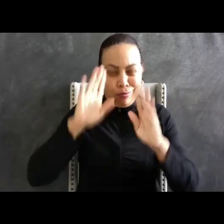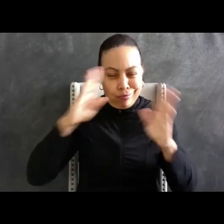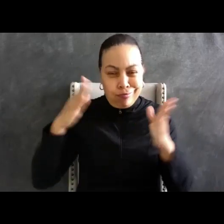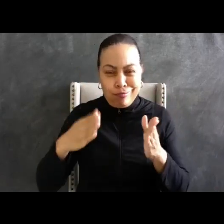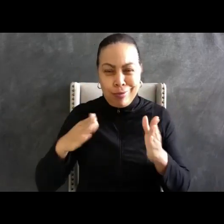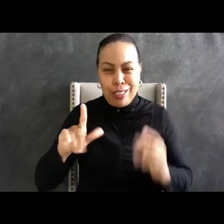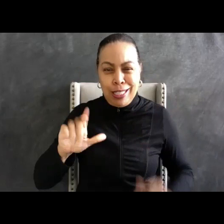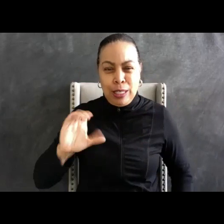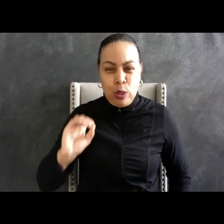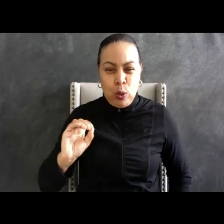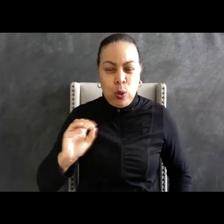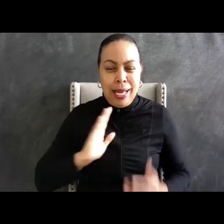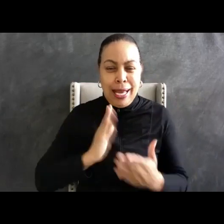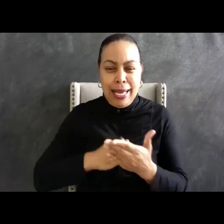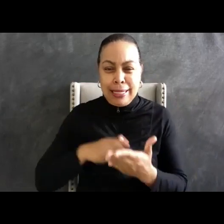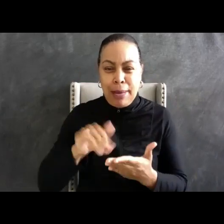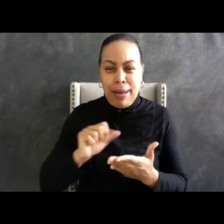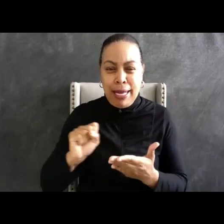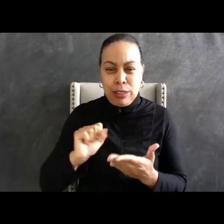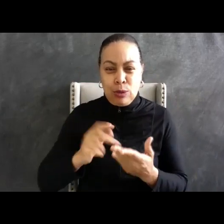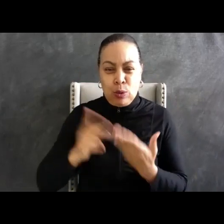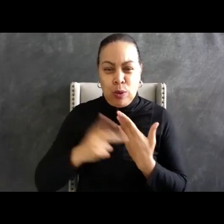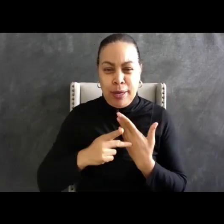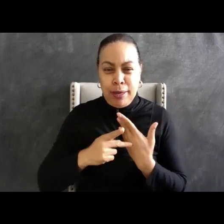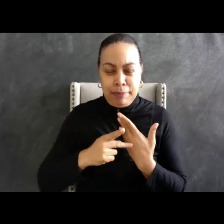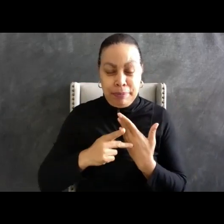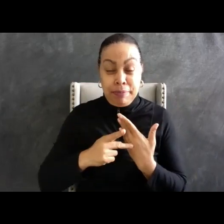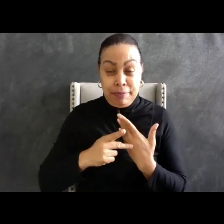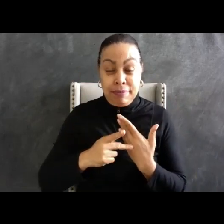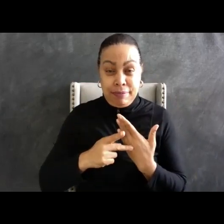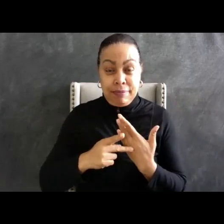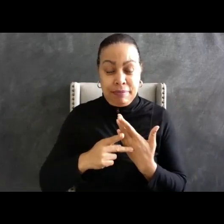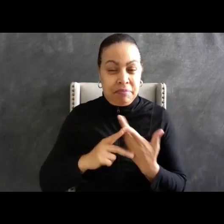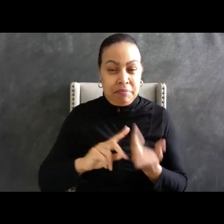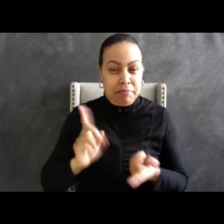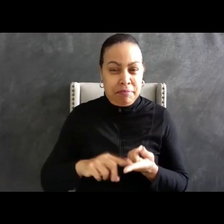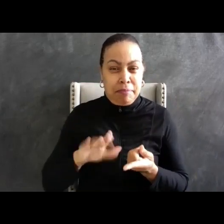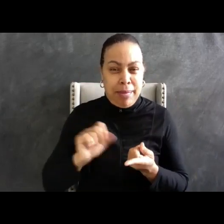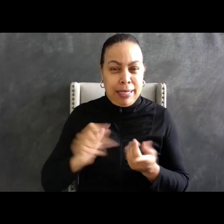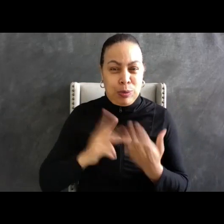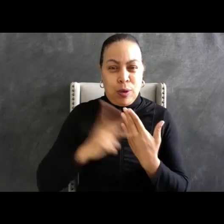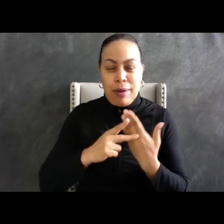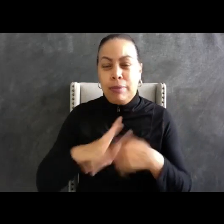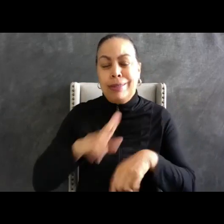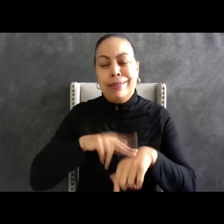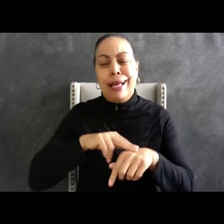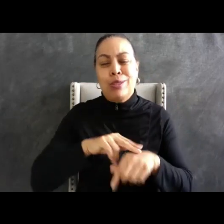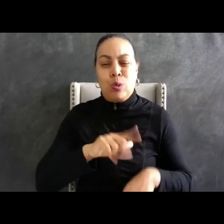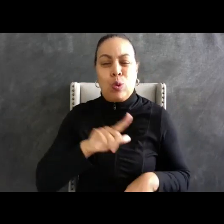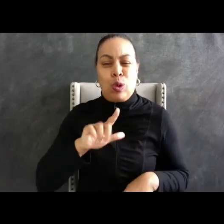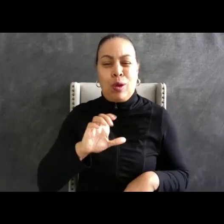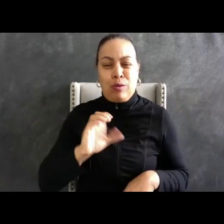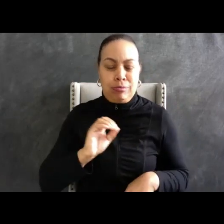Anti-Bias Programs, the next in the National Law Enforcement Museum's very popular series